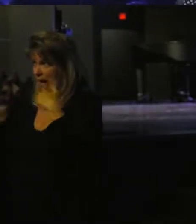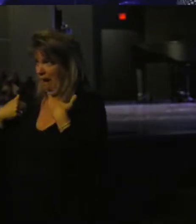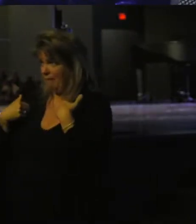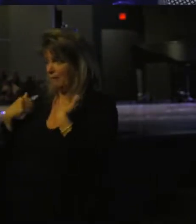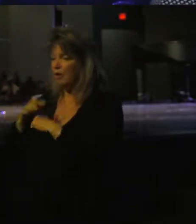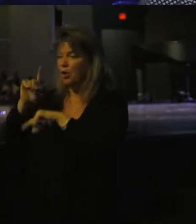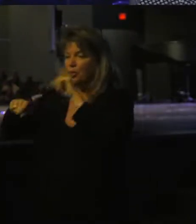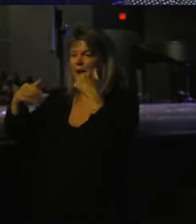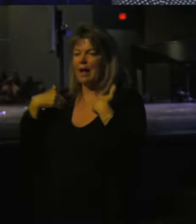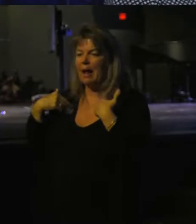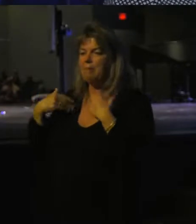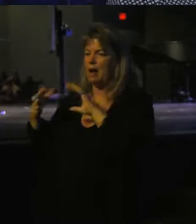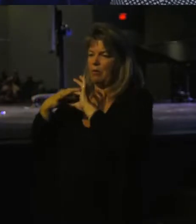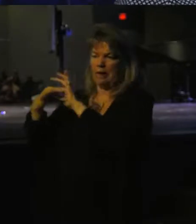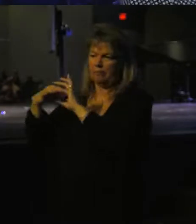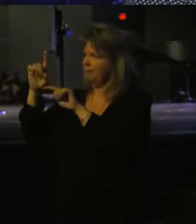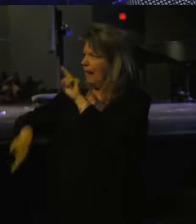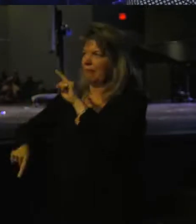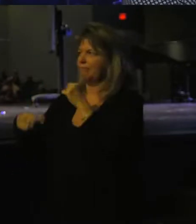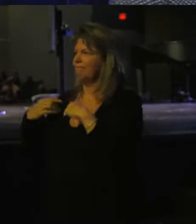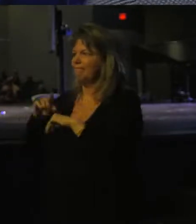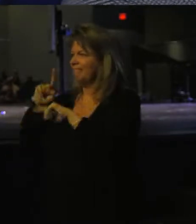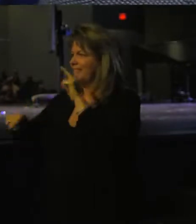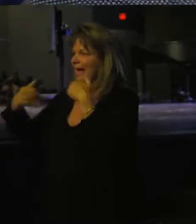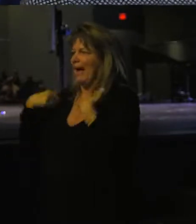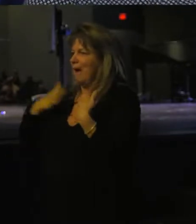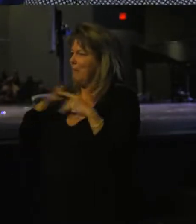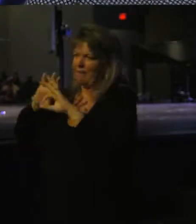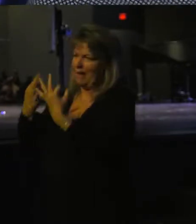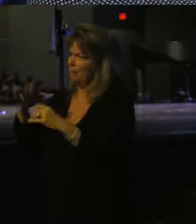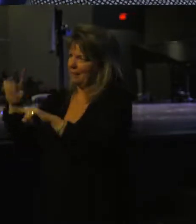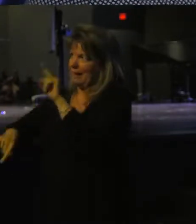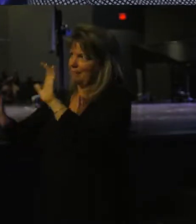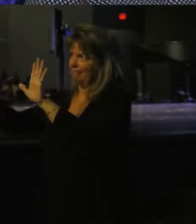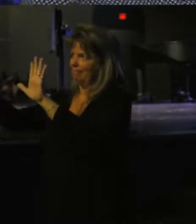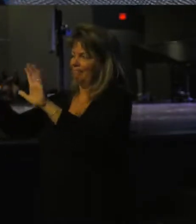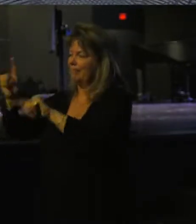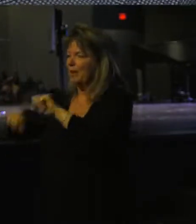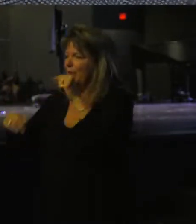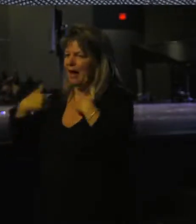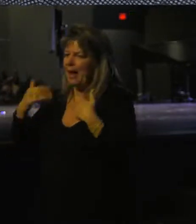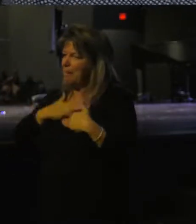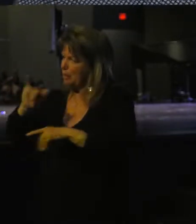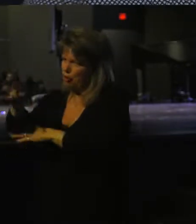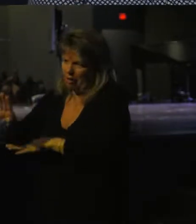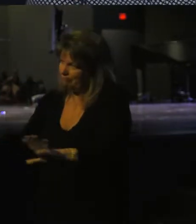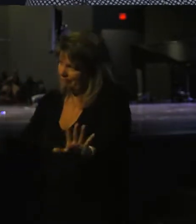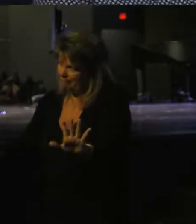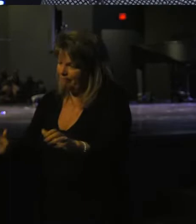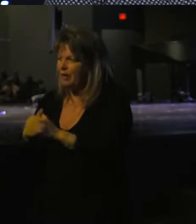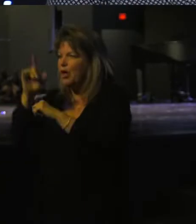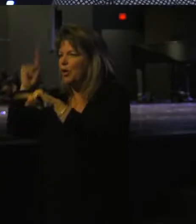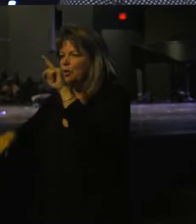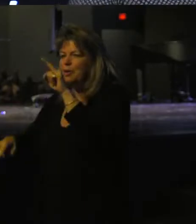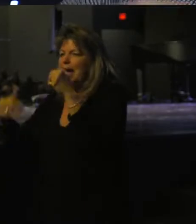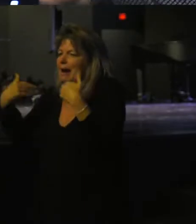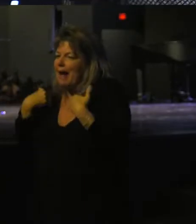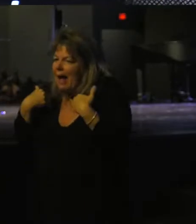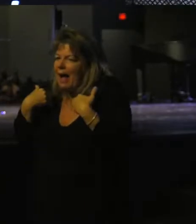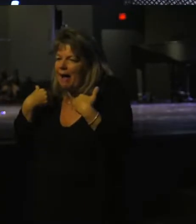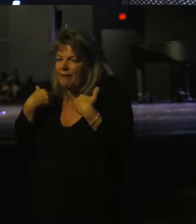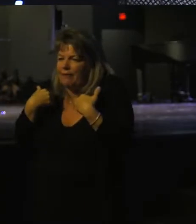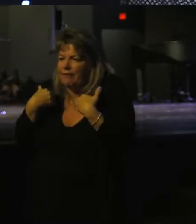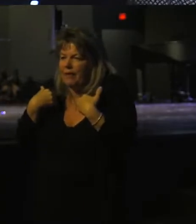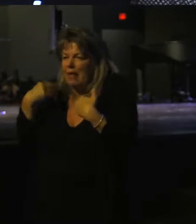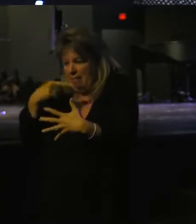You can't have my relationships. You can't have my family. You can't have my job. You can't, you can't have